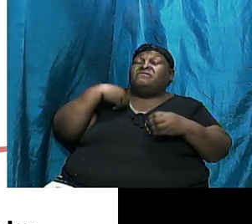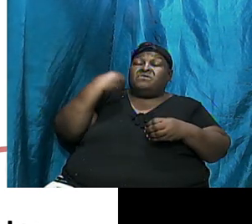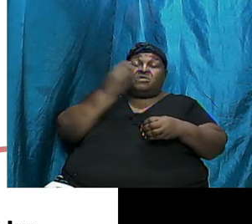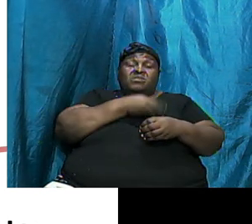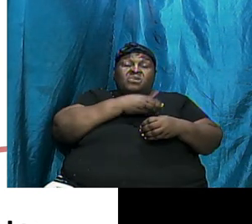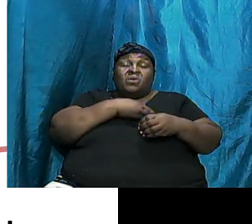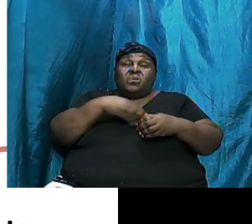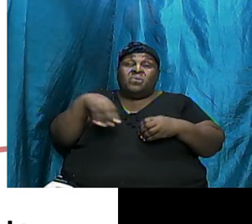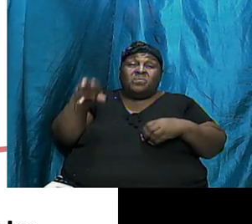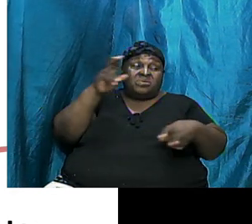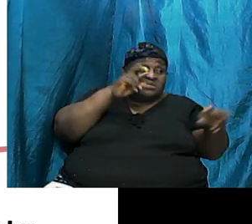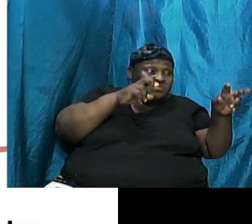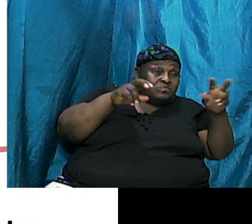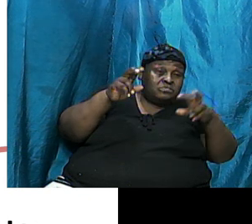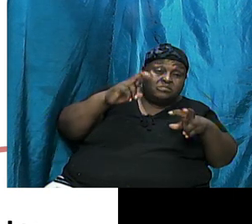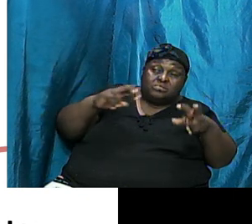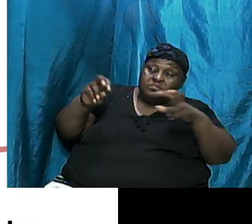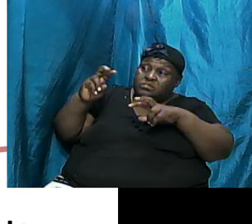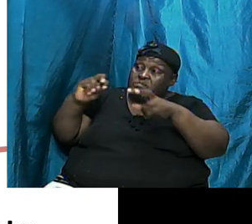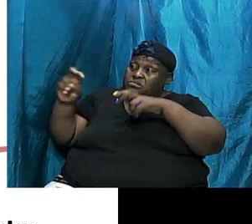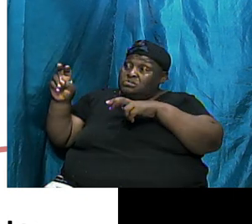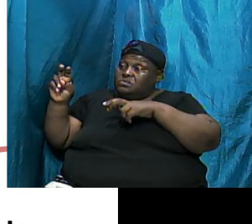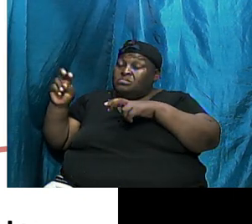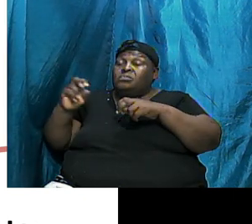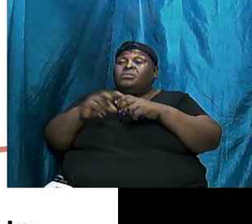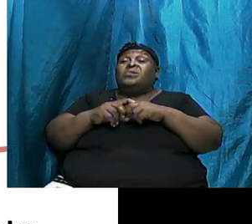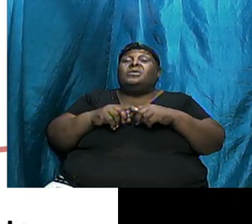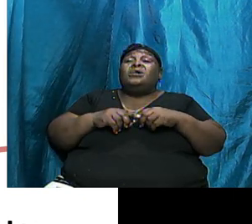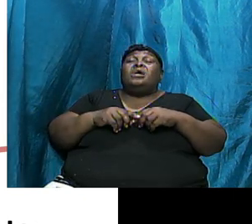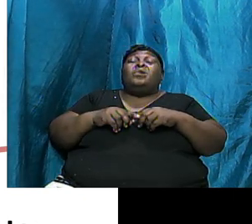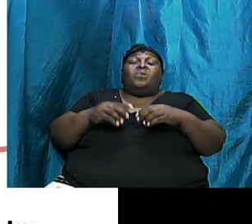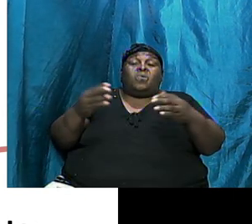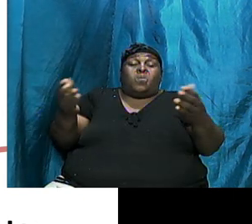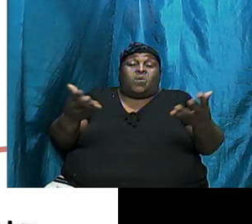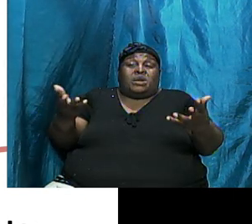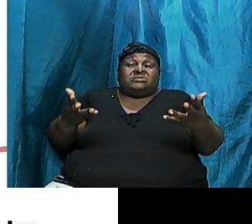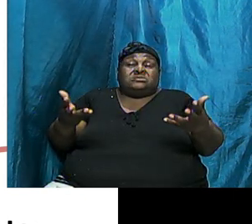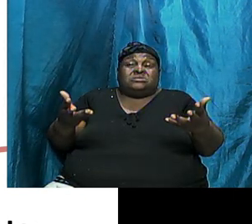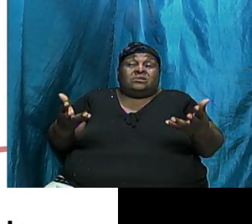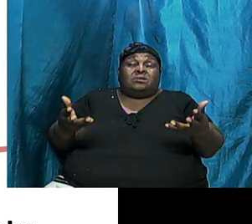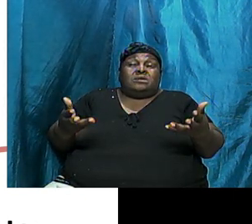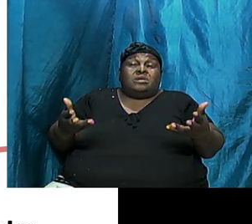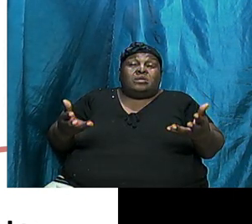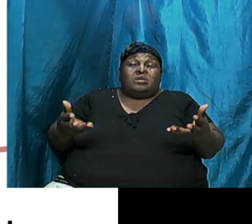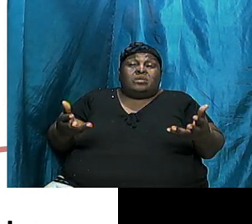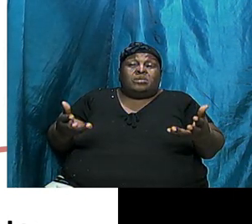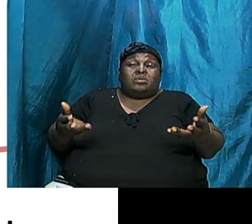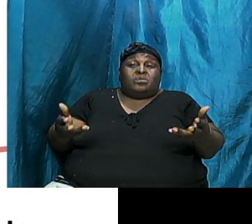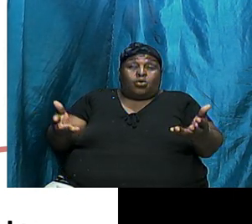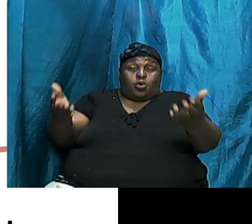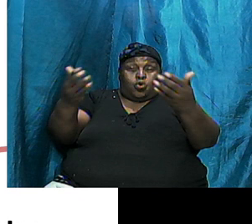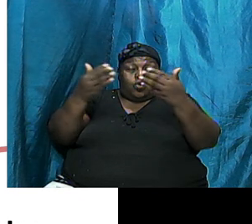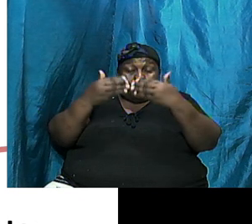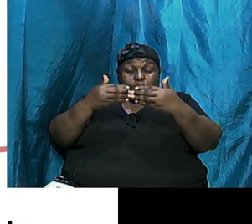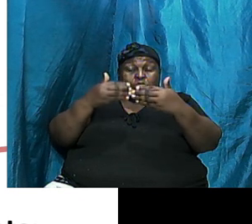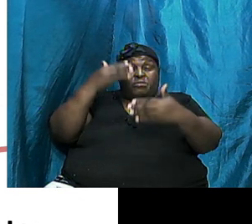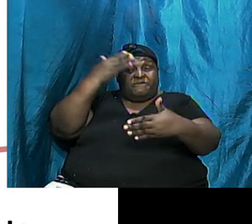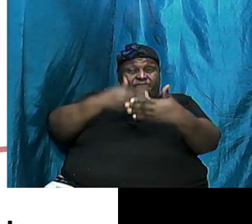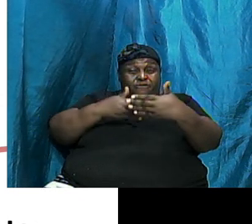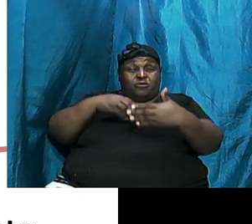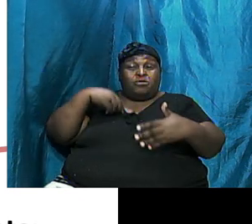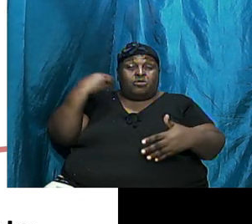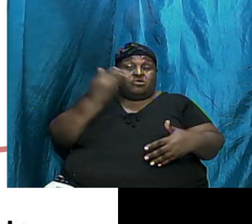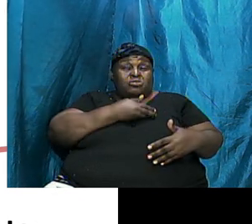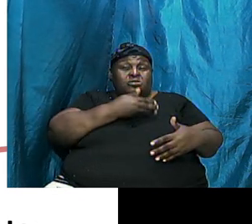of what we are confronted with. We are to be aware of who we are because if we